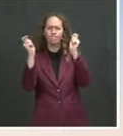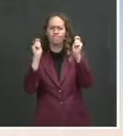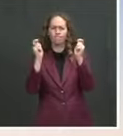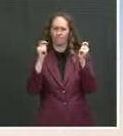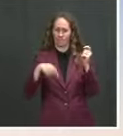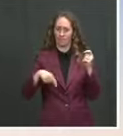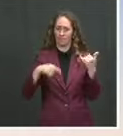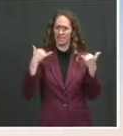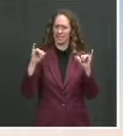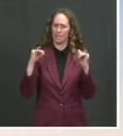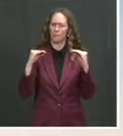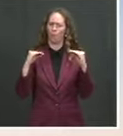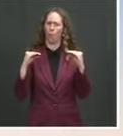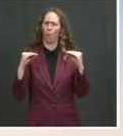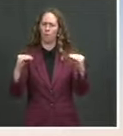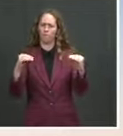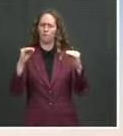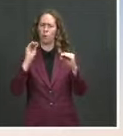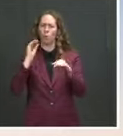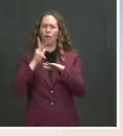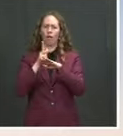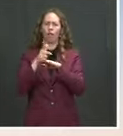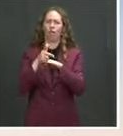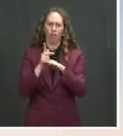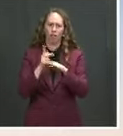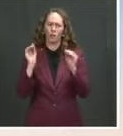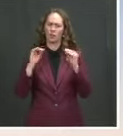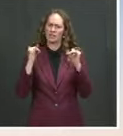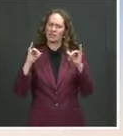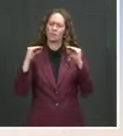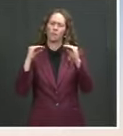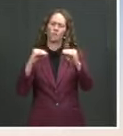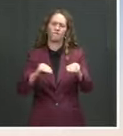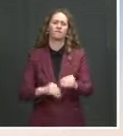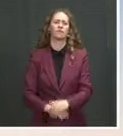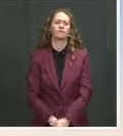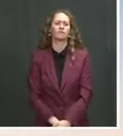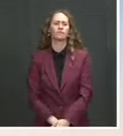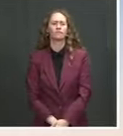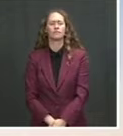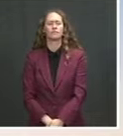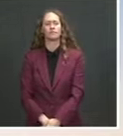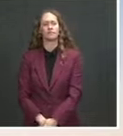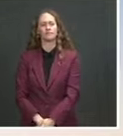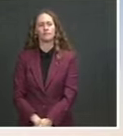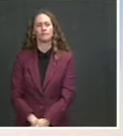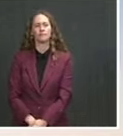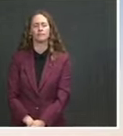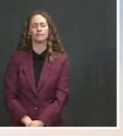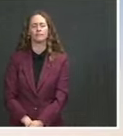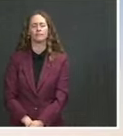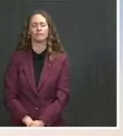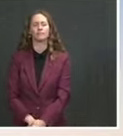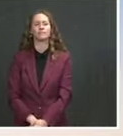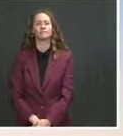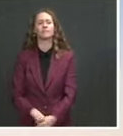larger packages, larger proposals often move forward. And we're encouraged by the variety of options.